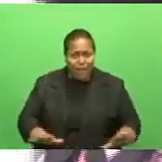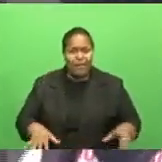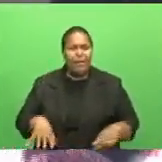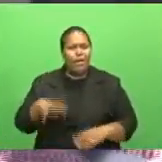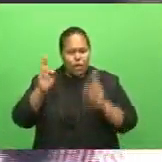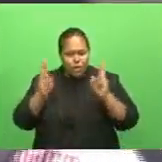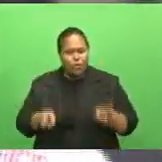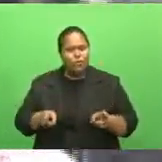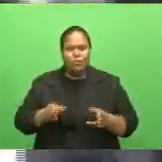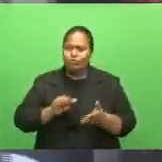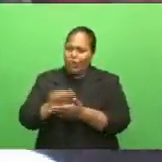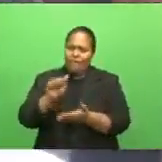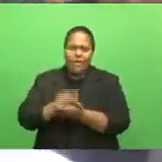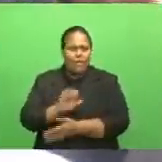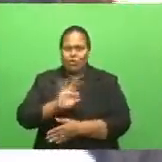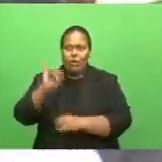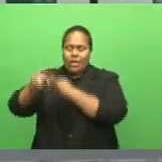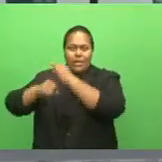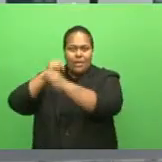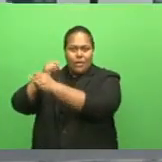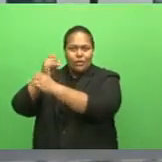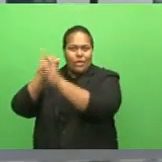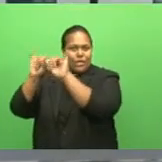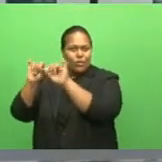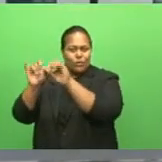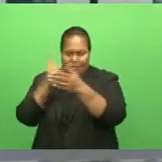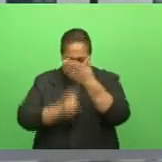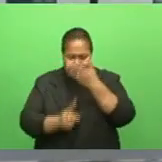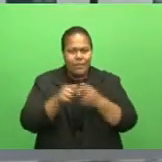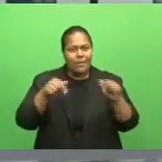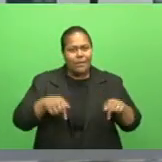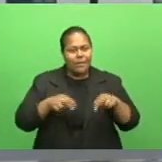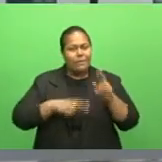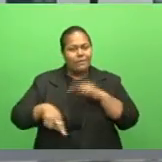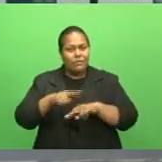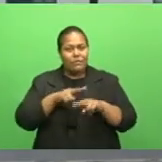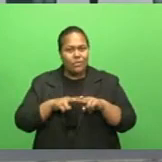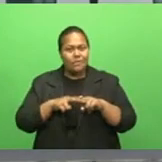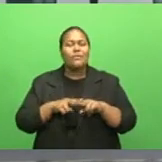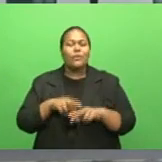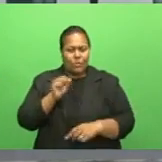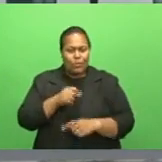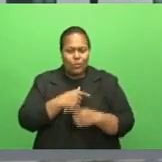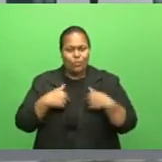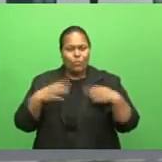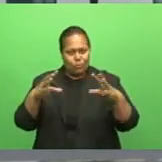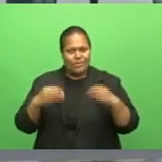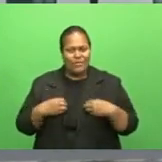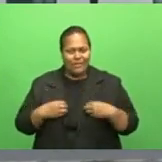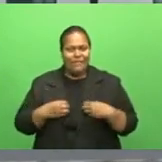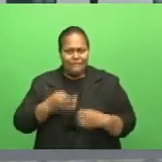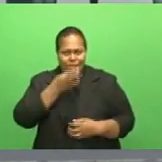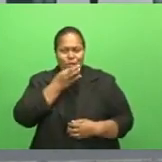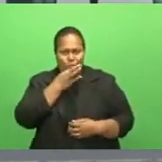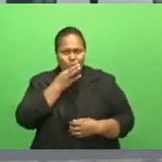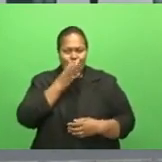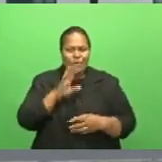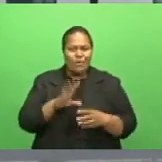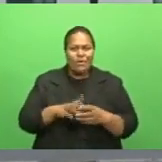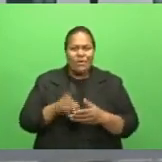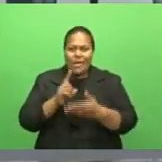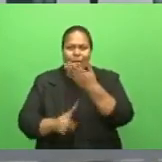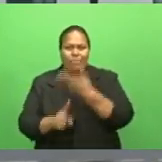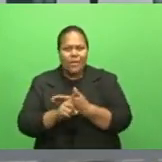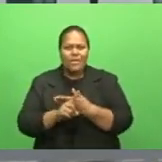issue, but it is happening among us. have several cases like that that have been reported. Some of them have been lured from Suva